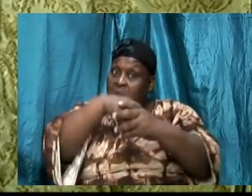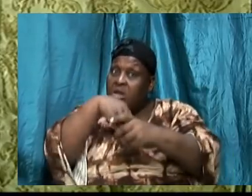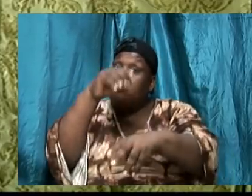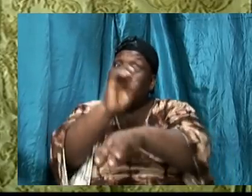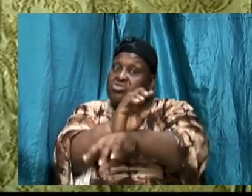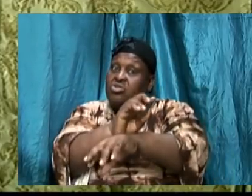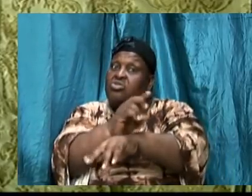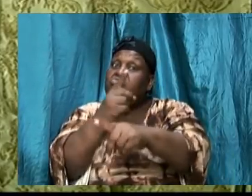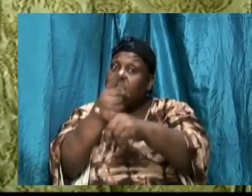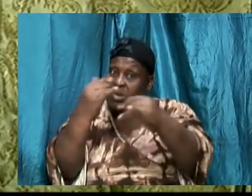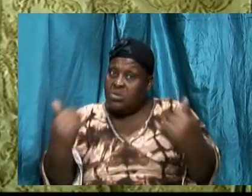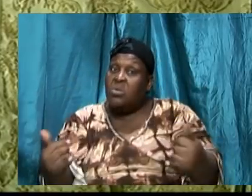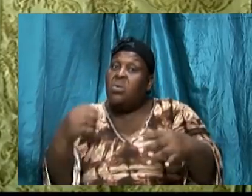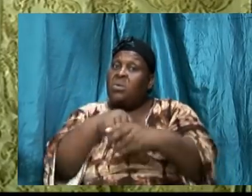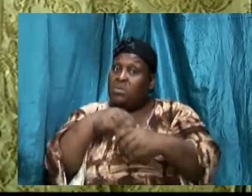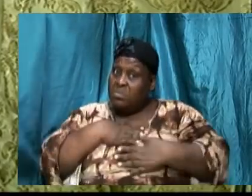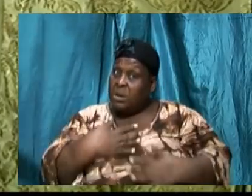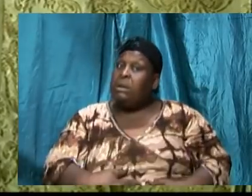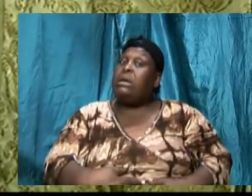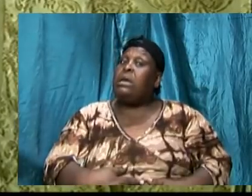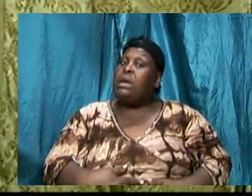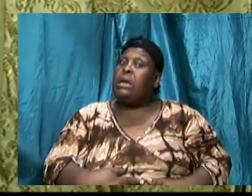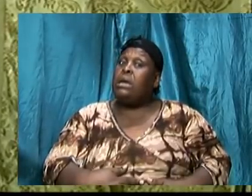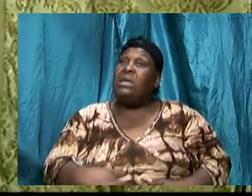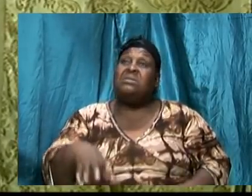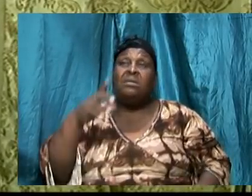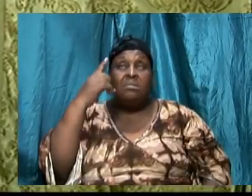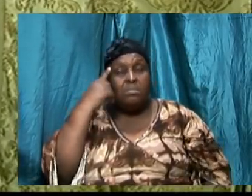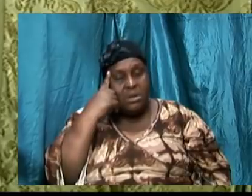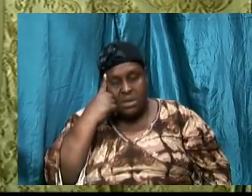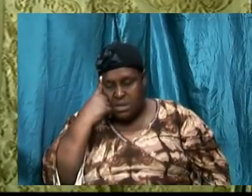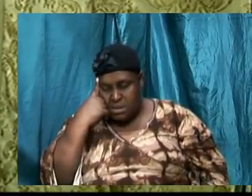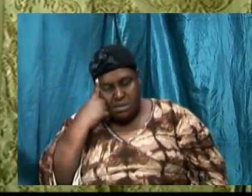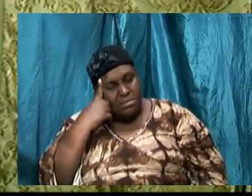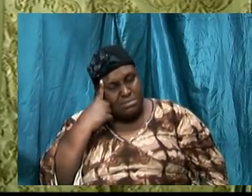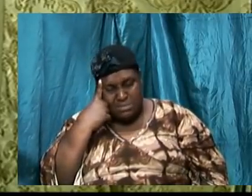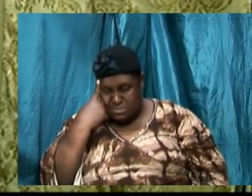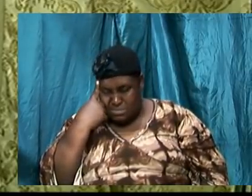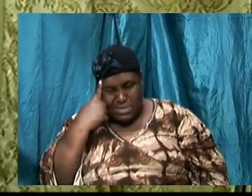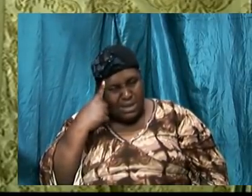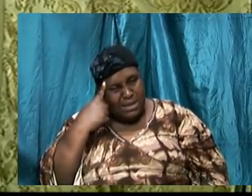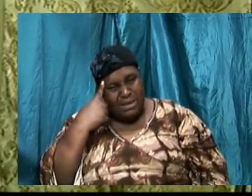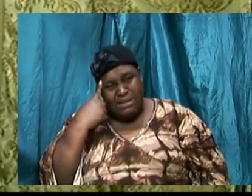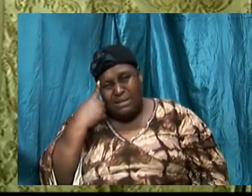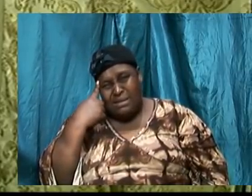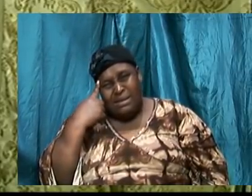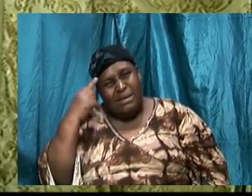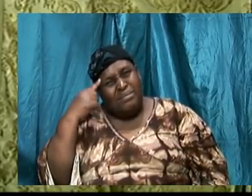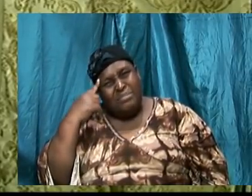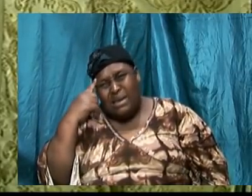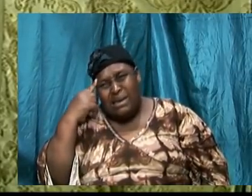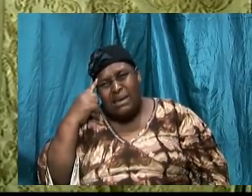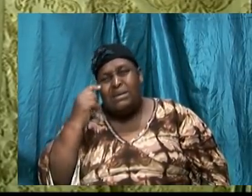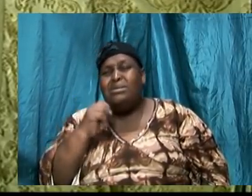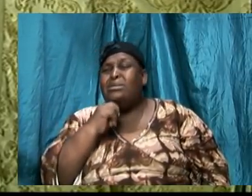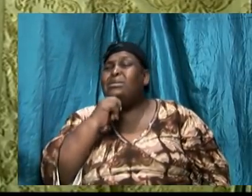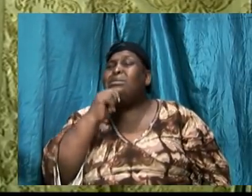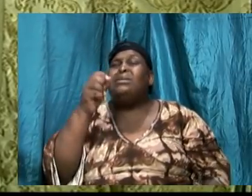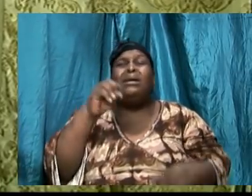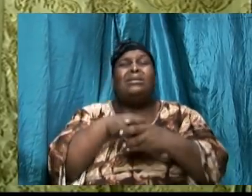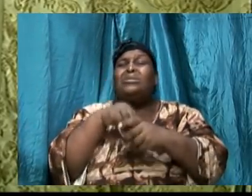here in body but their minds are not in church they are back slidden how is that